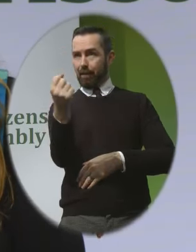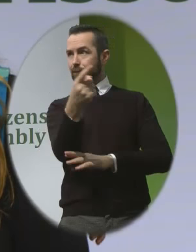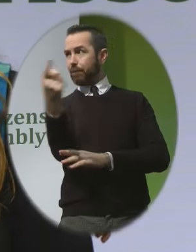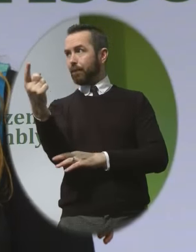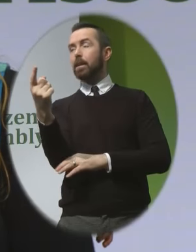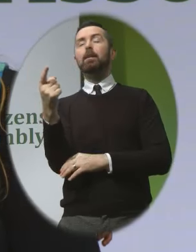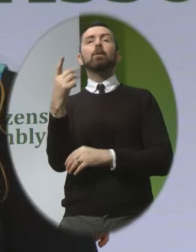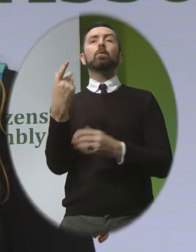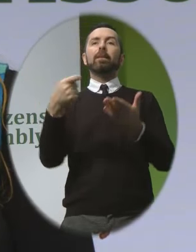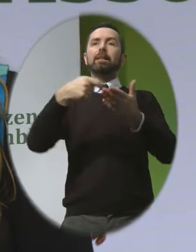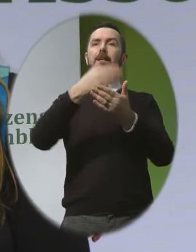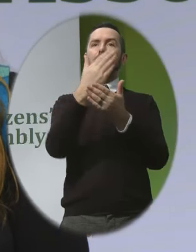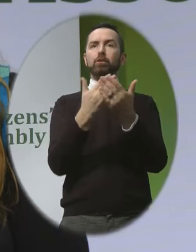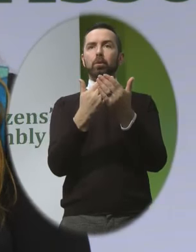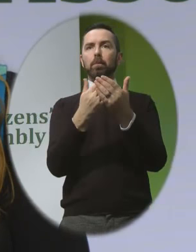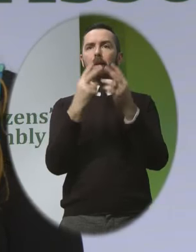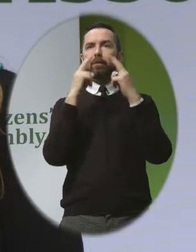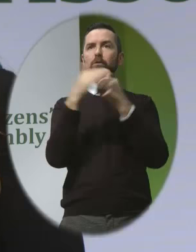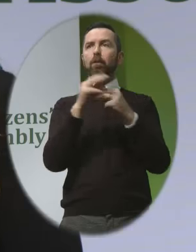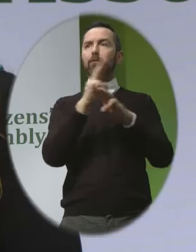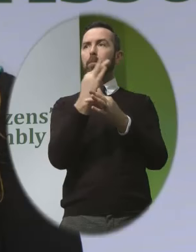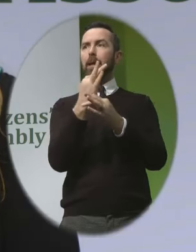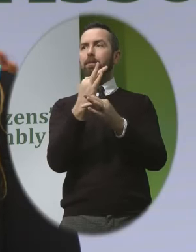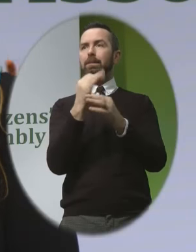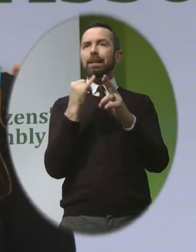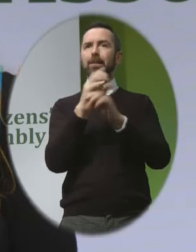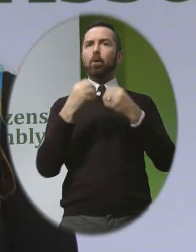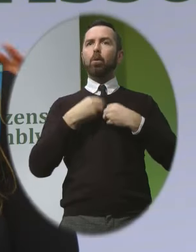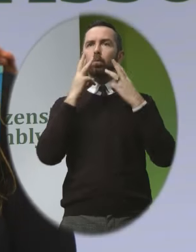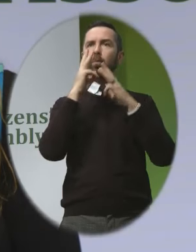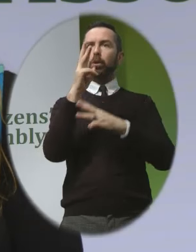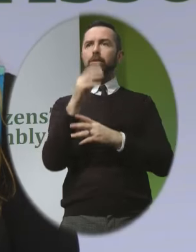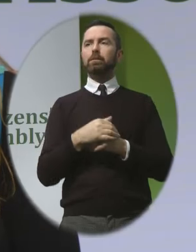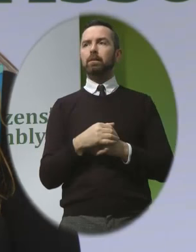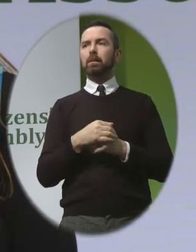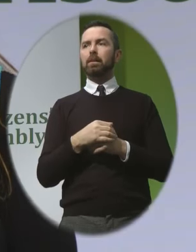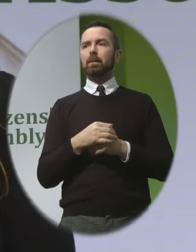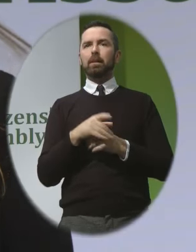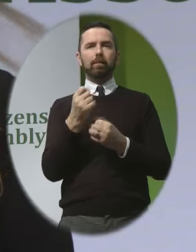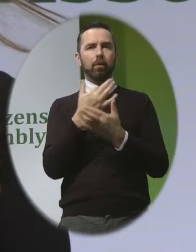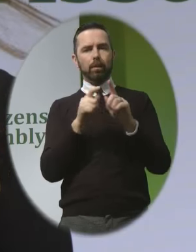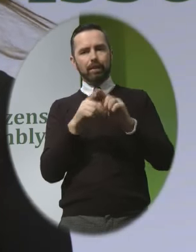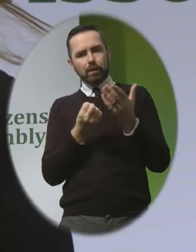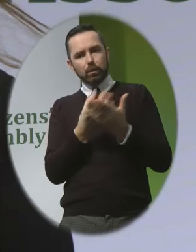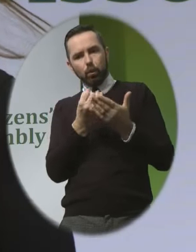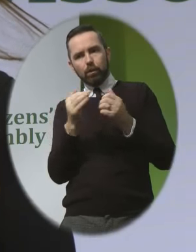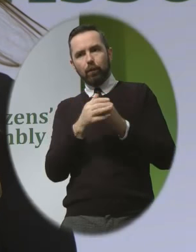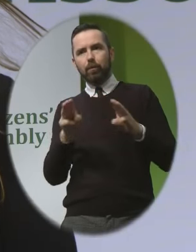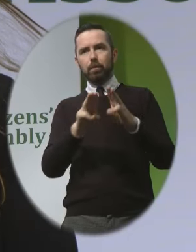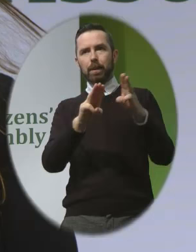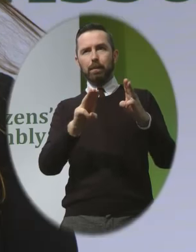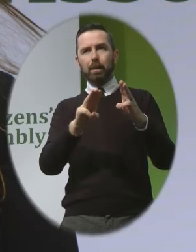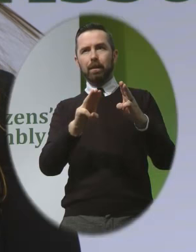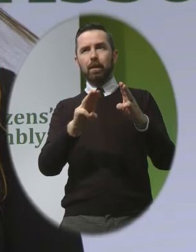how some of those parents feel in their own words all of whom condemn the co-opting of stories of people with disabilities to further political ends